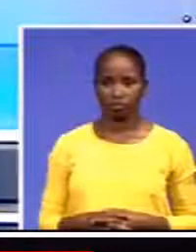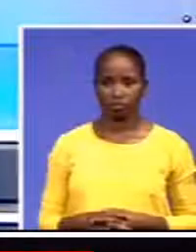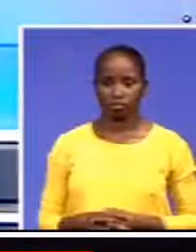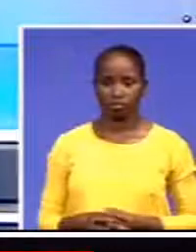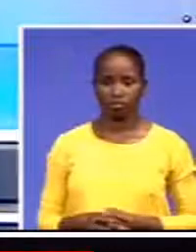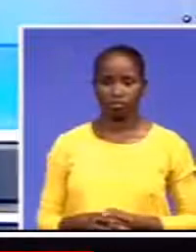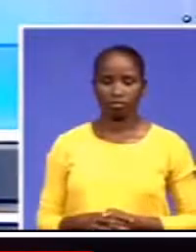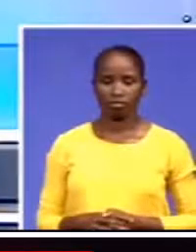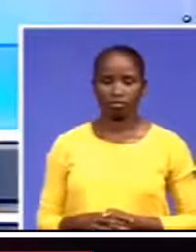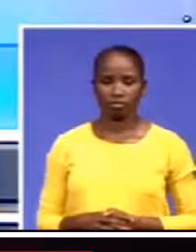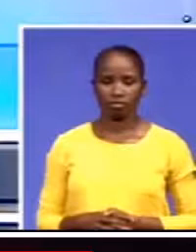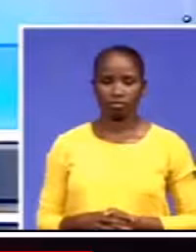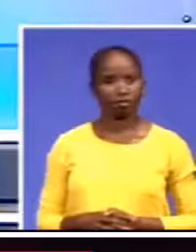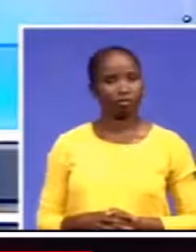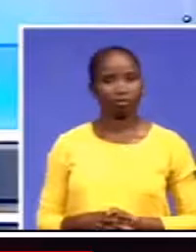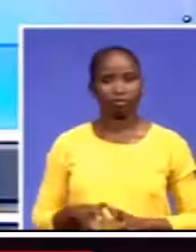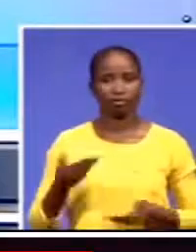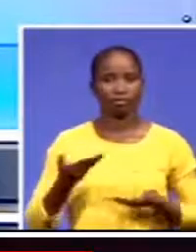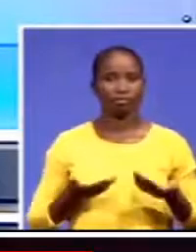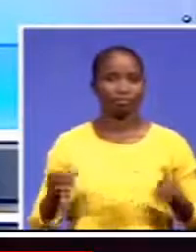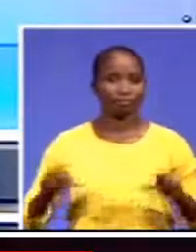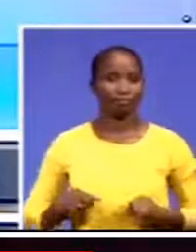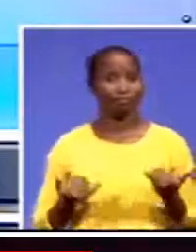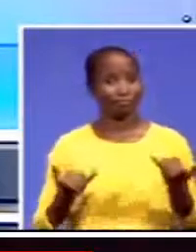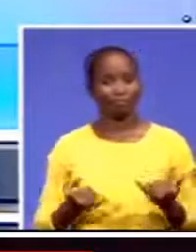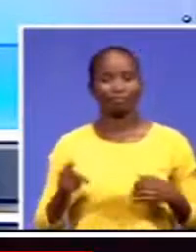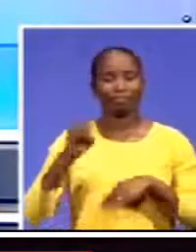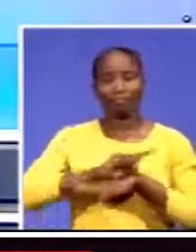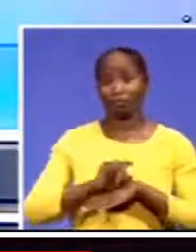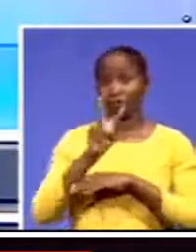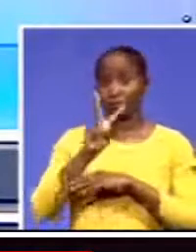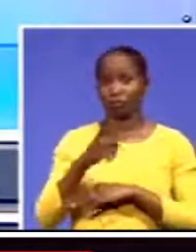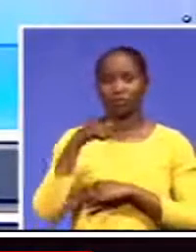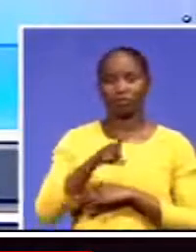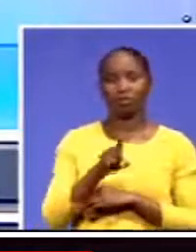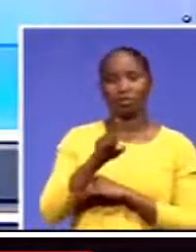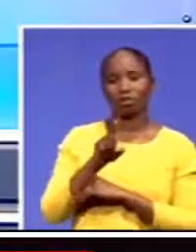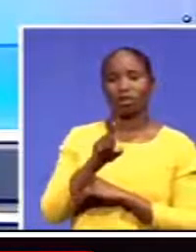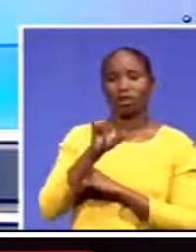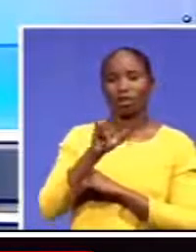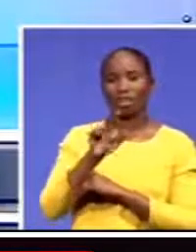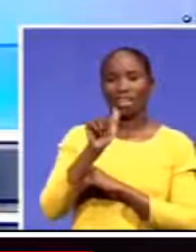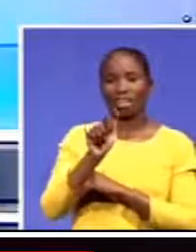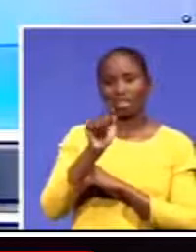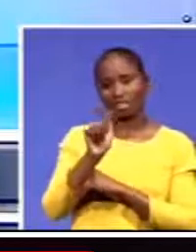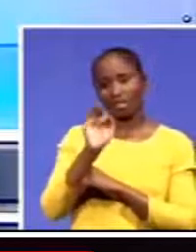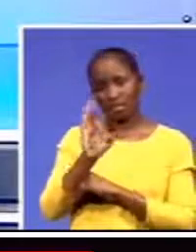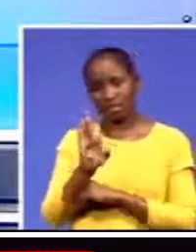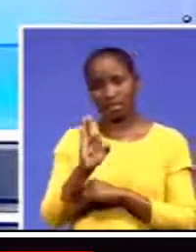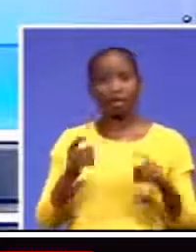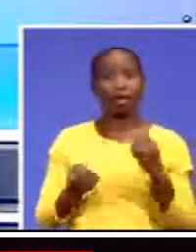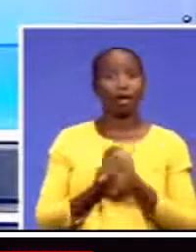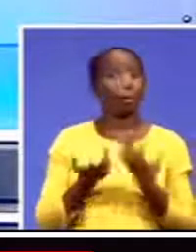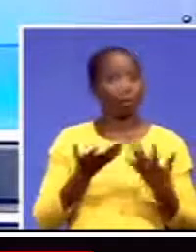Back today is day two of the second intra-African trade fair taking place in Durban. The seven-day event gives